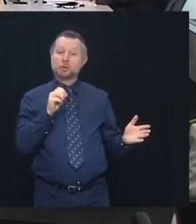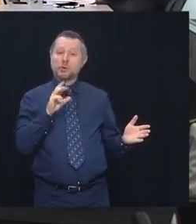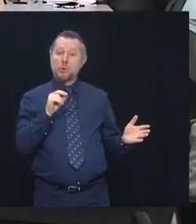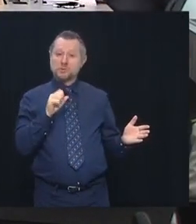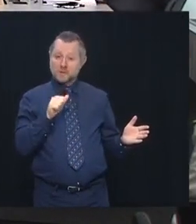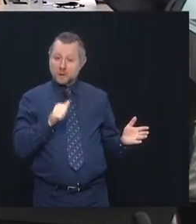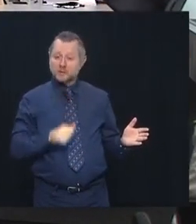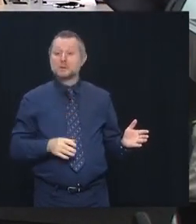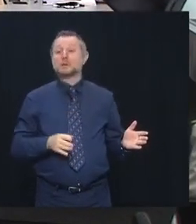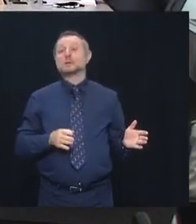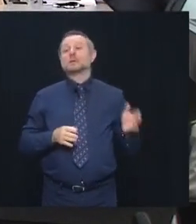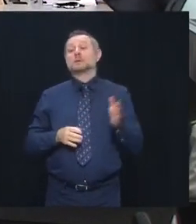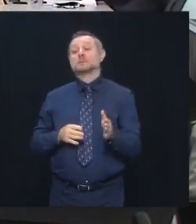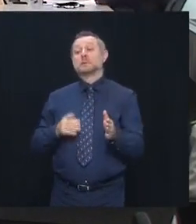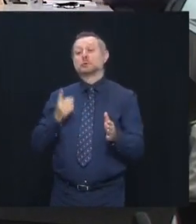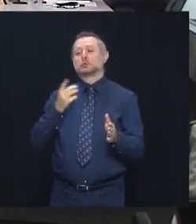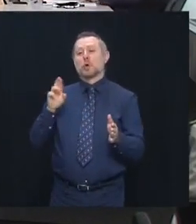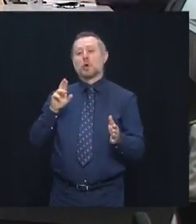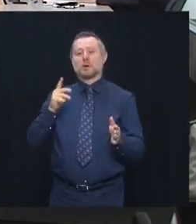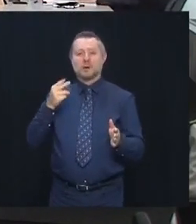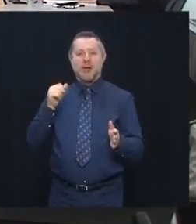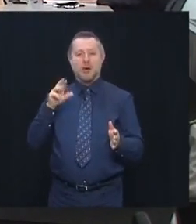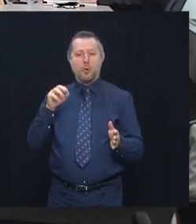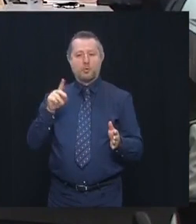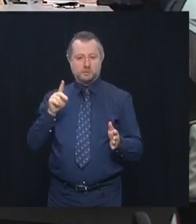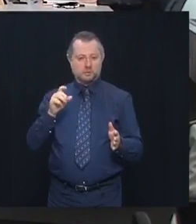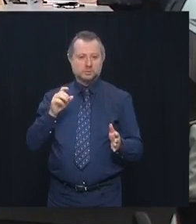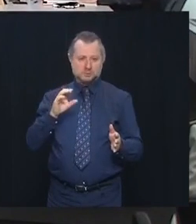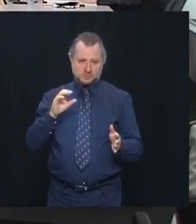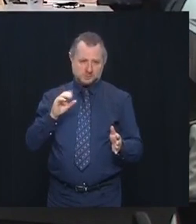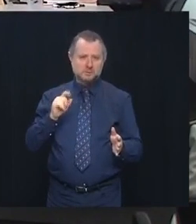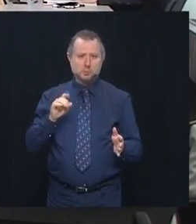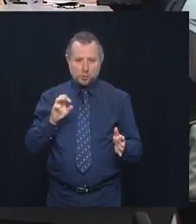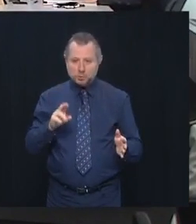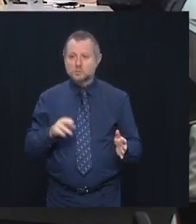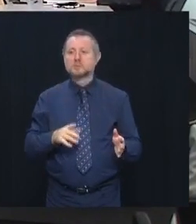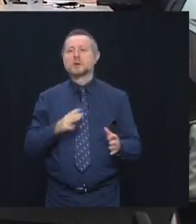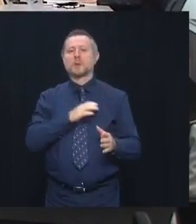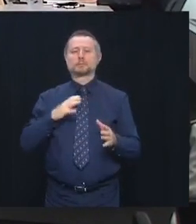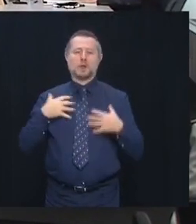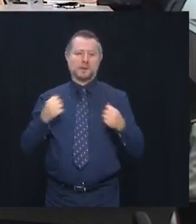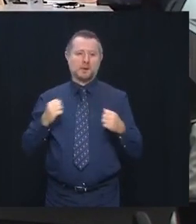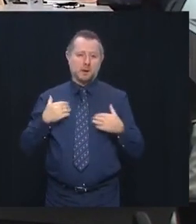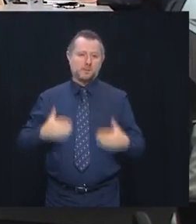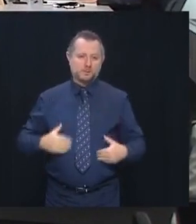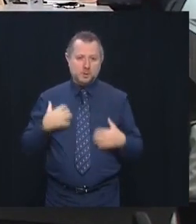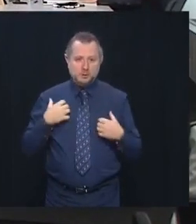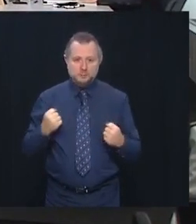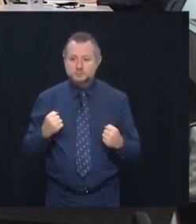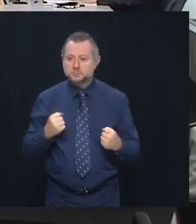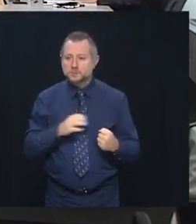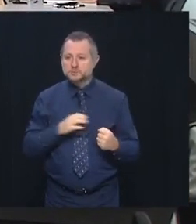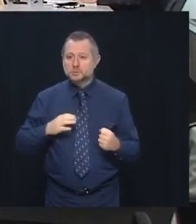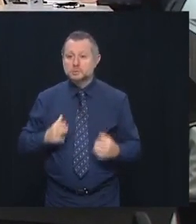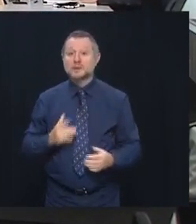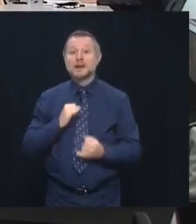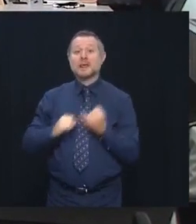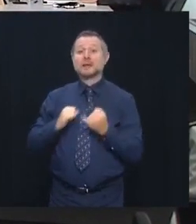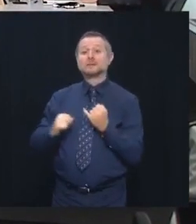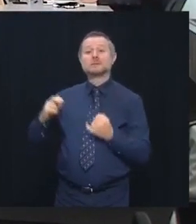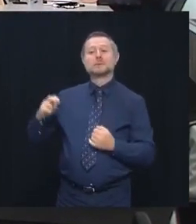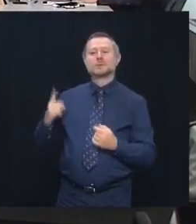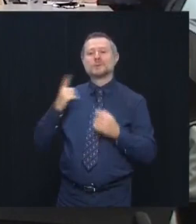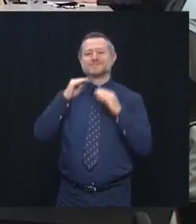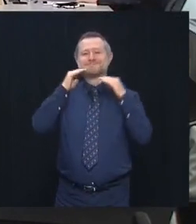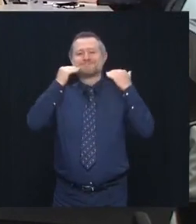To my left, Dr. Howard Zucker, Health Commissioner extraordinaire. To his left, the ever-smiling and